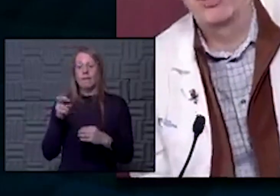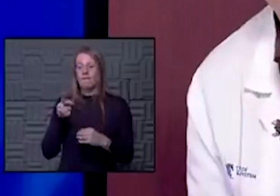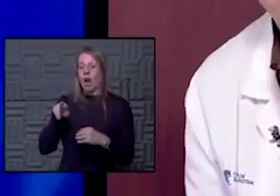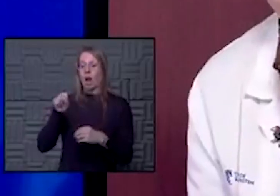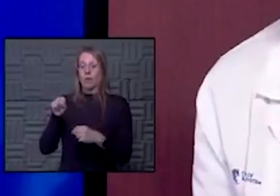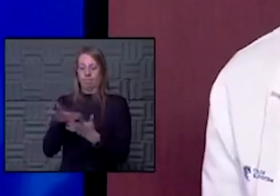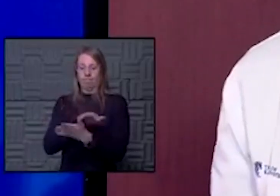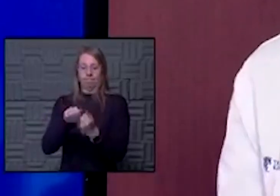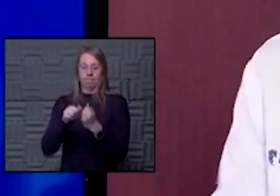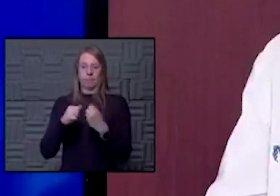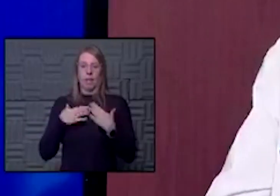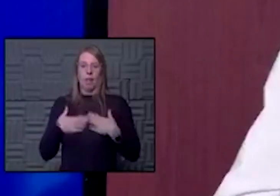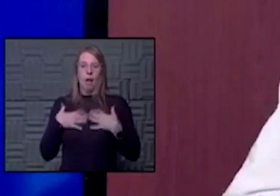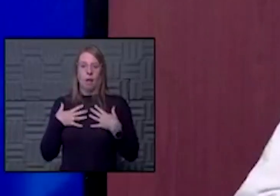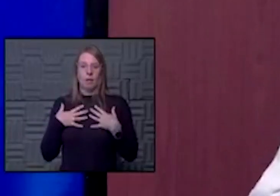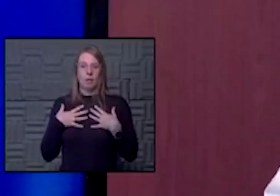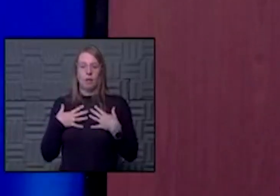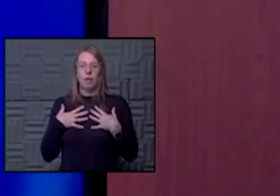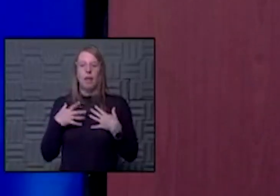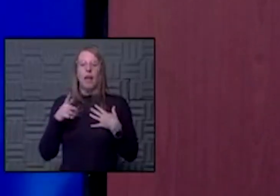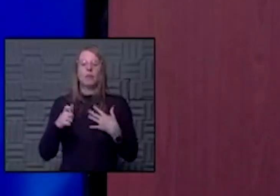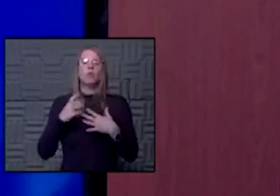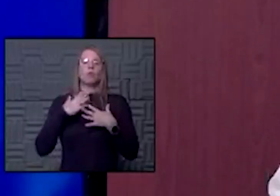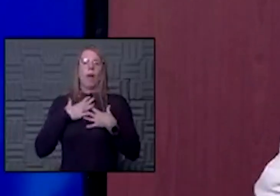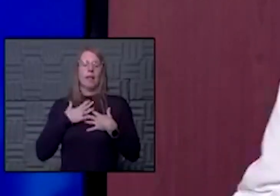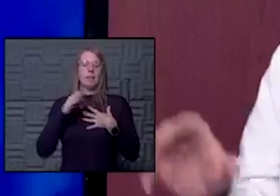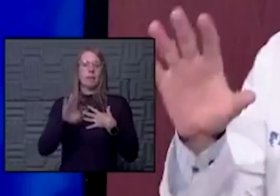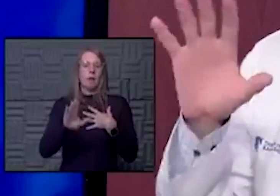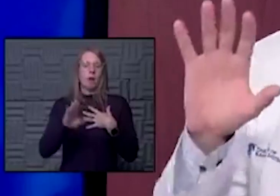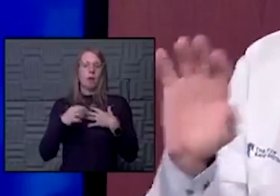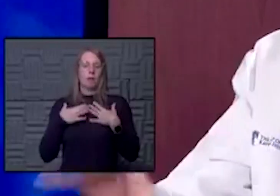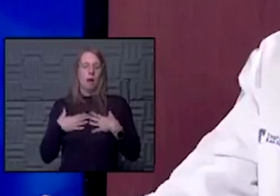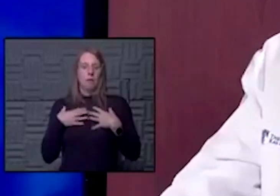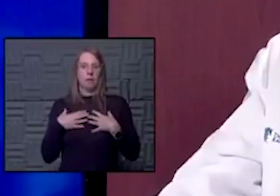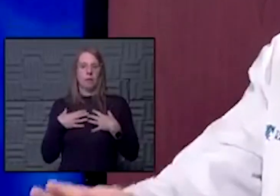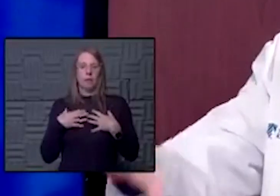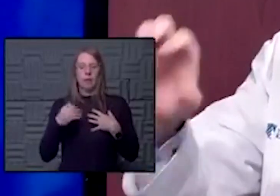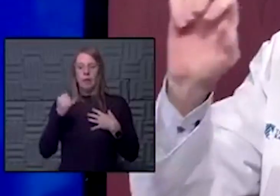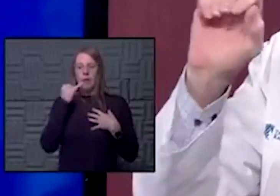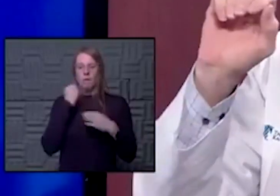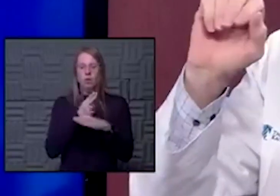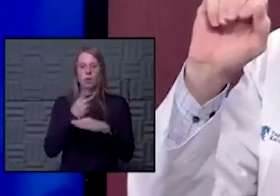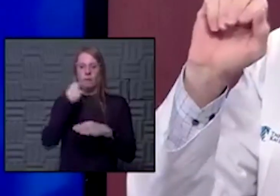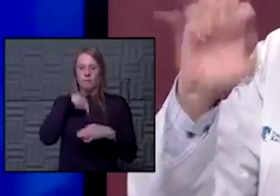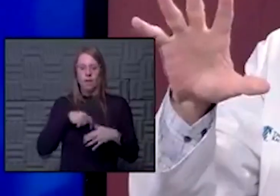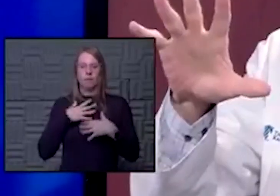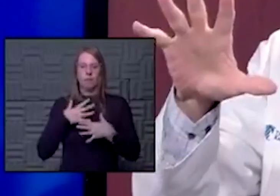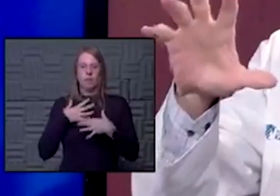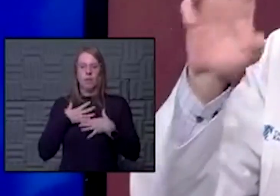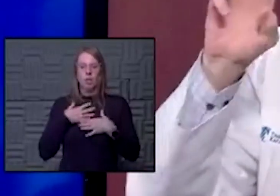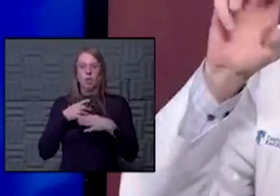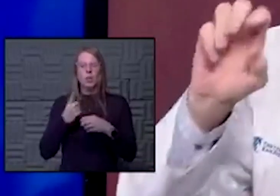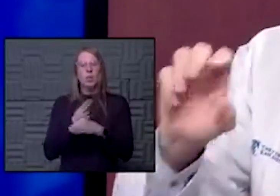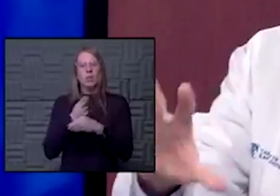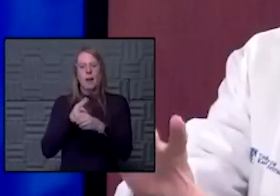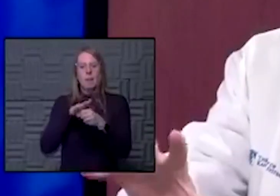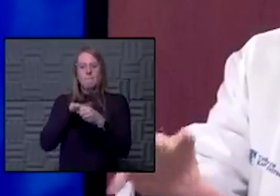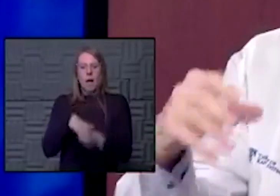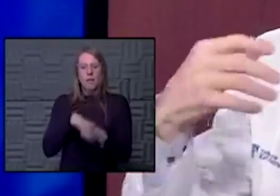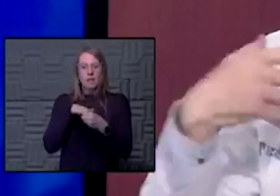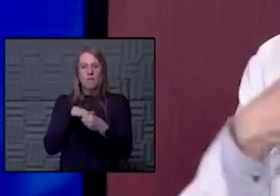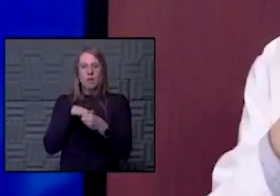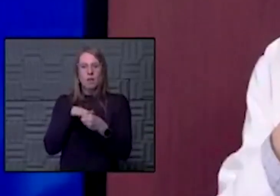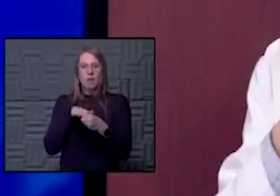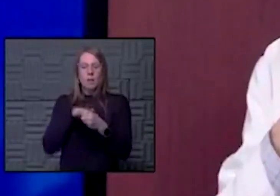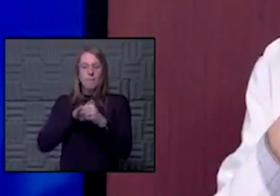such damage to the lung, you got to rest somebody's lung. And if you're constantly using a ventilator to push air into the lungs, you're using what's called positive pressure. So you push air